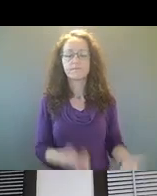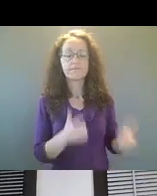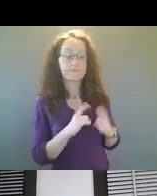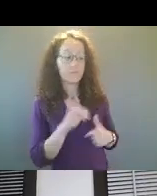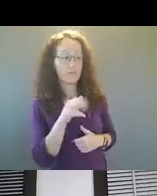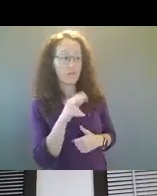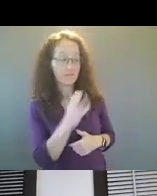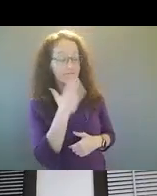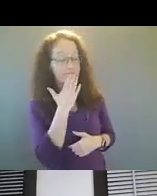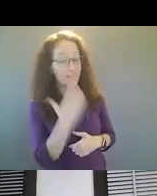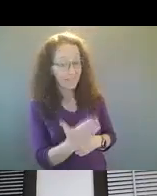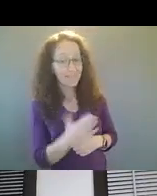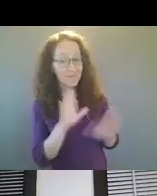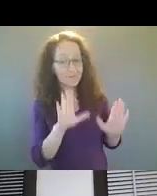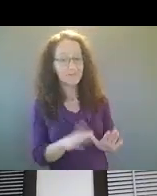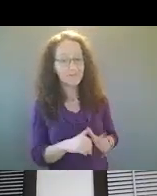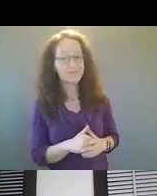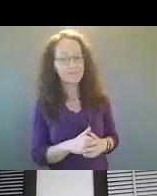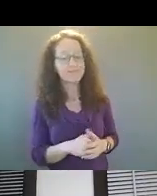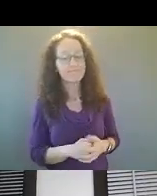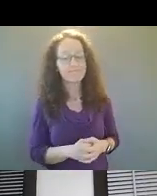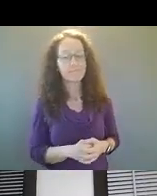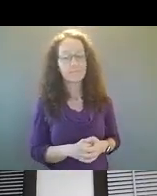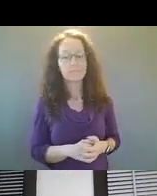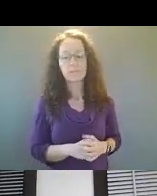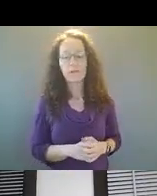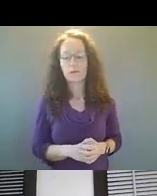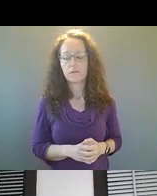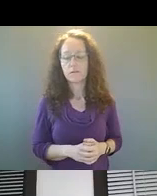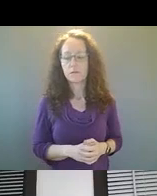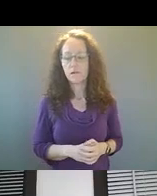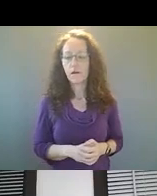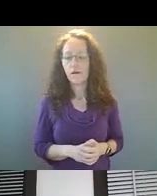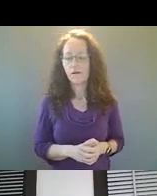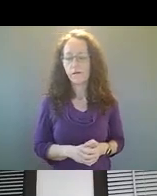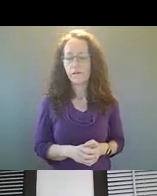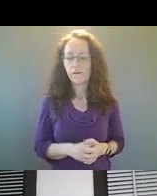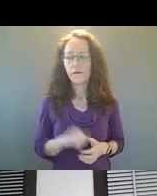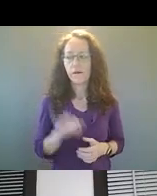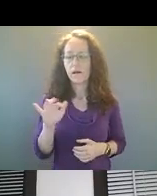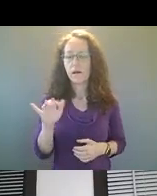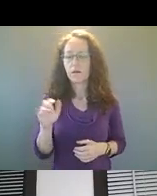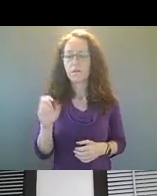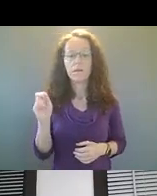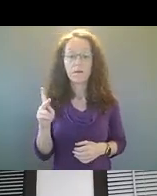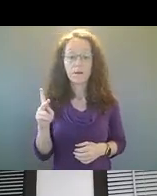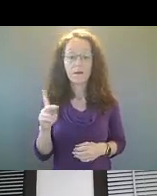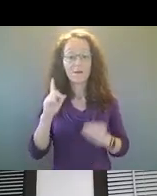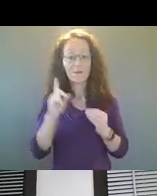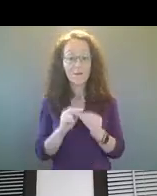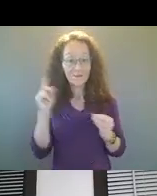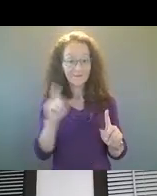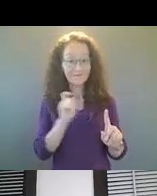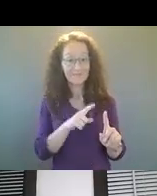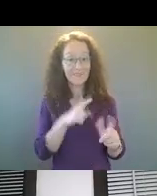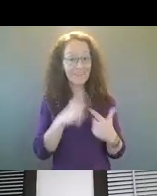Great. Thank you chief. Um, appreciate that. Um, okay. And one more for you and then